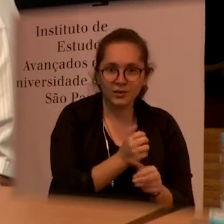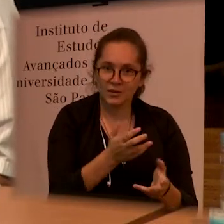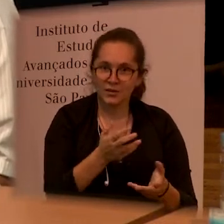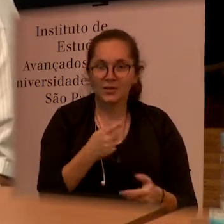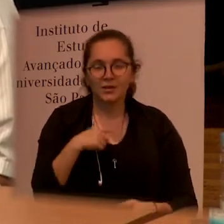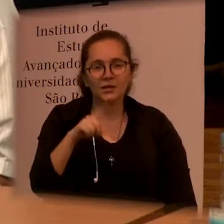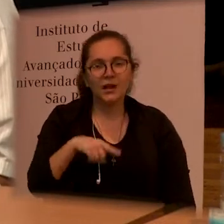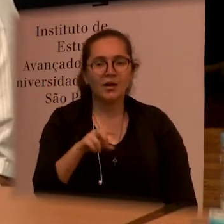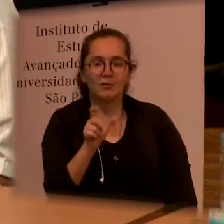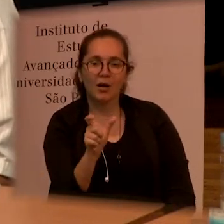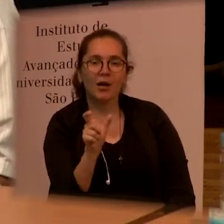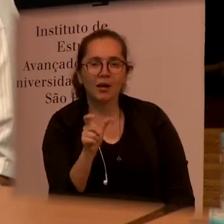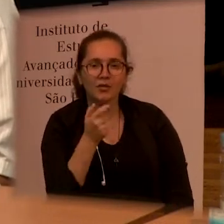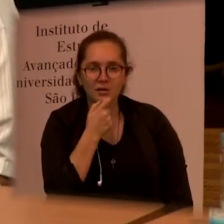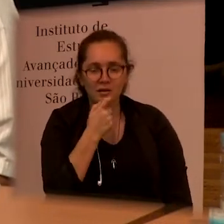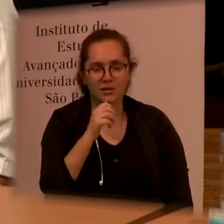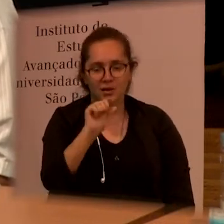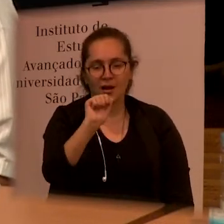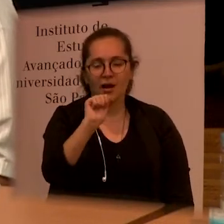in Brazil and